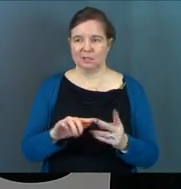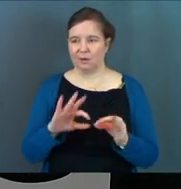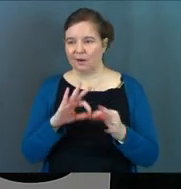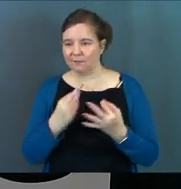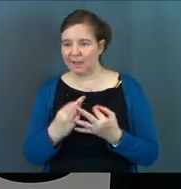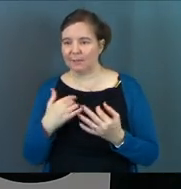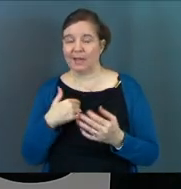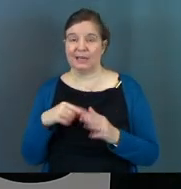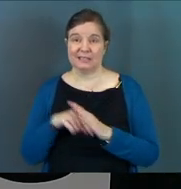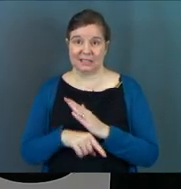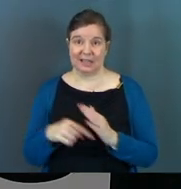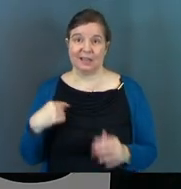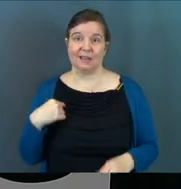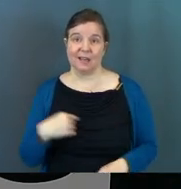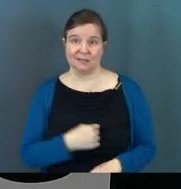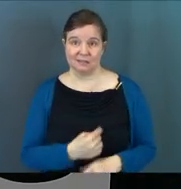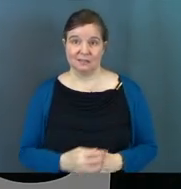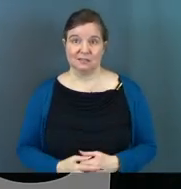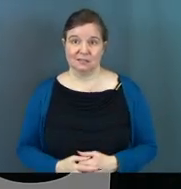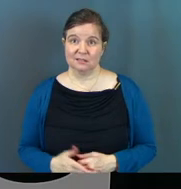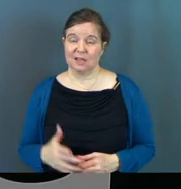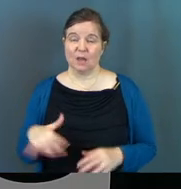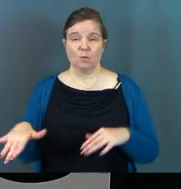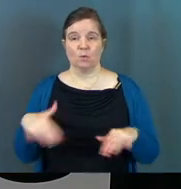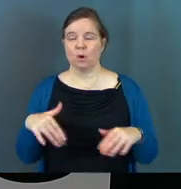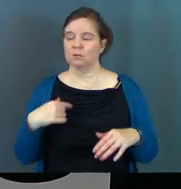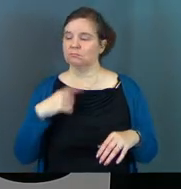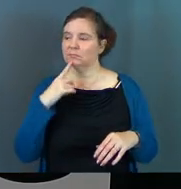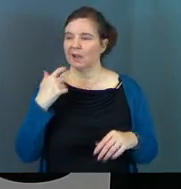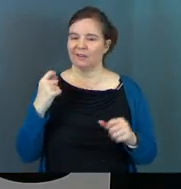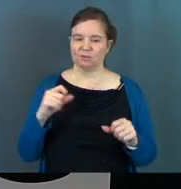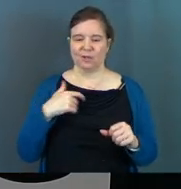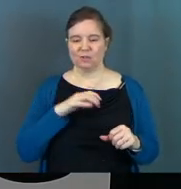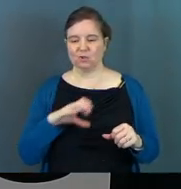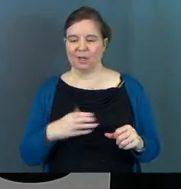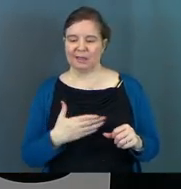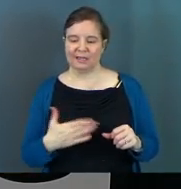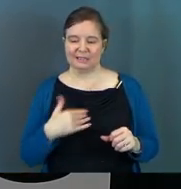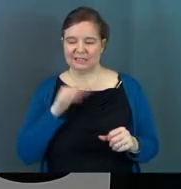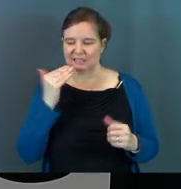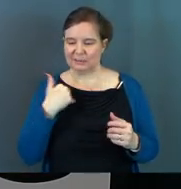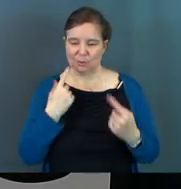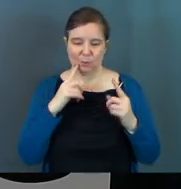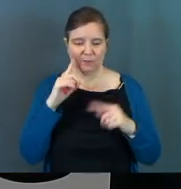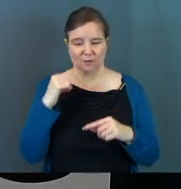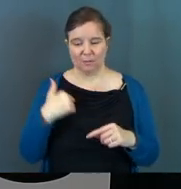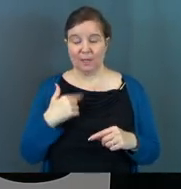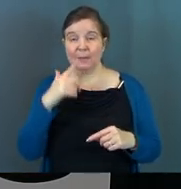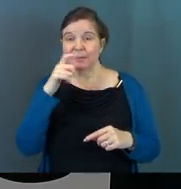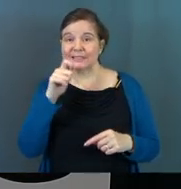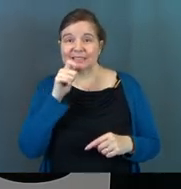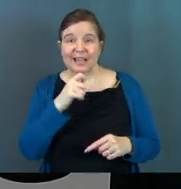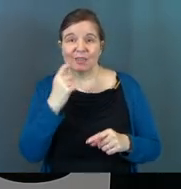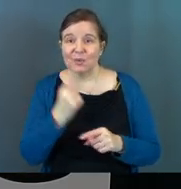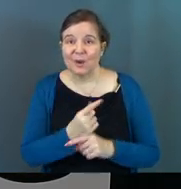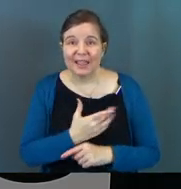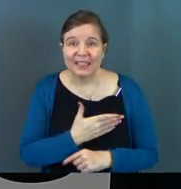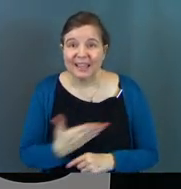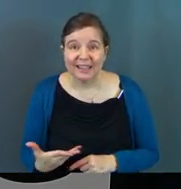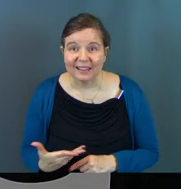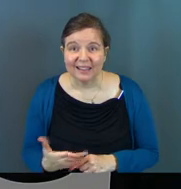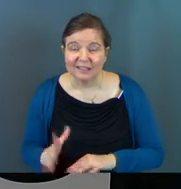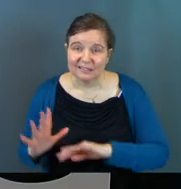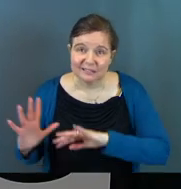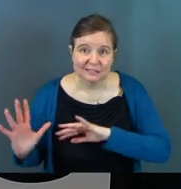families, and it's killing us. And we walk around saying, you know, I've tried this Christianity thing. It doesn't seem to work for me. It's because it's not the right thing.